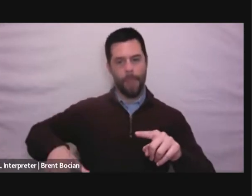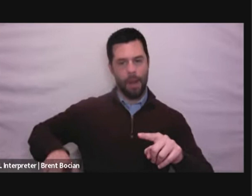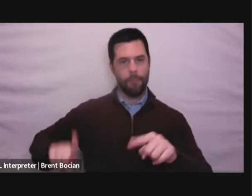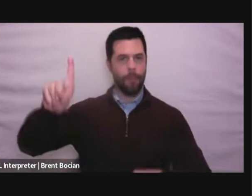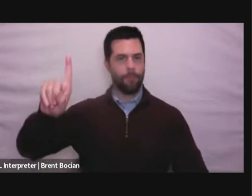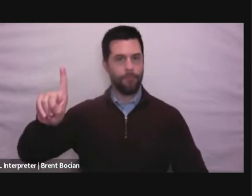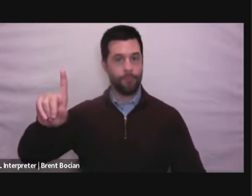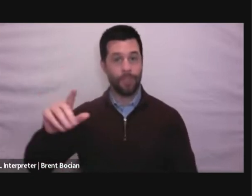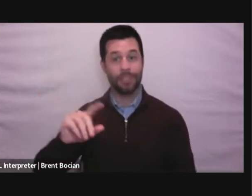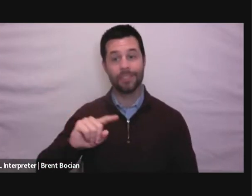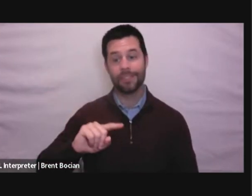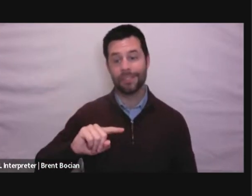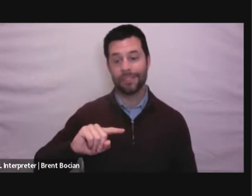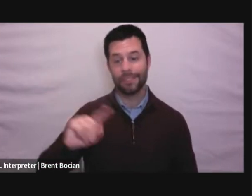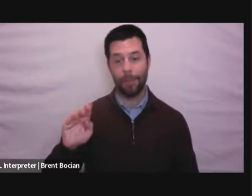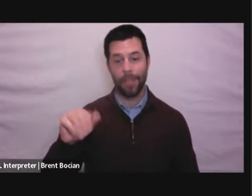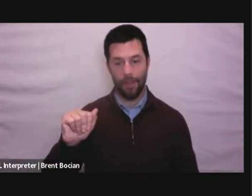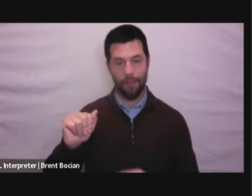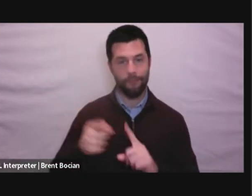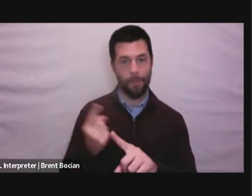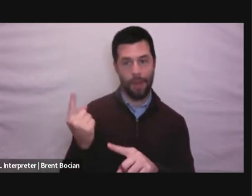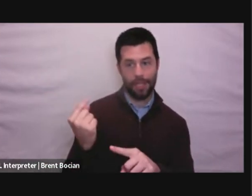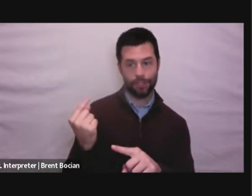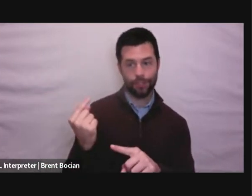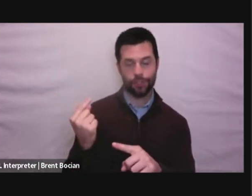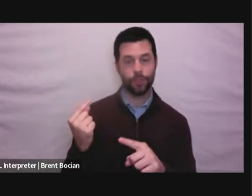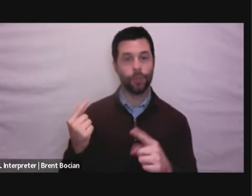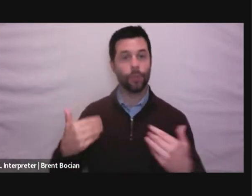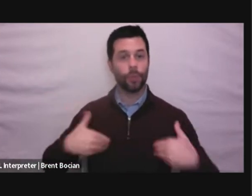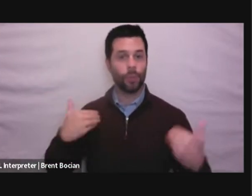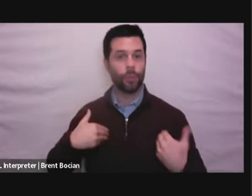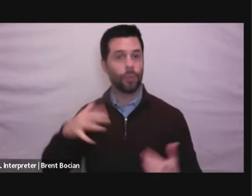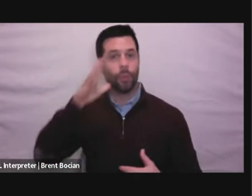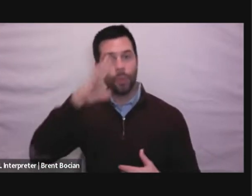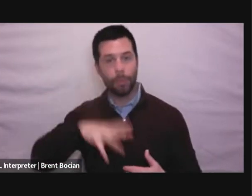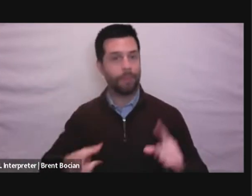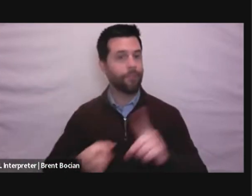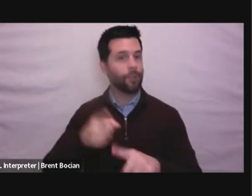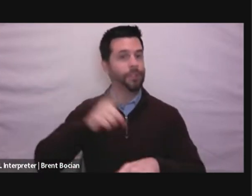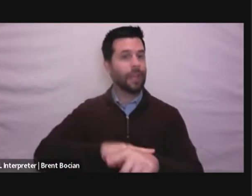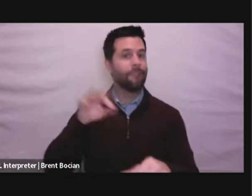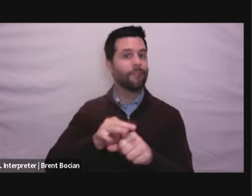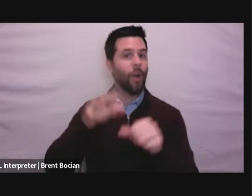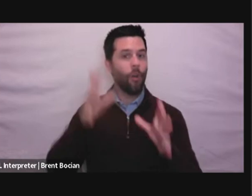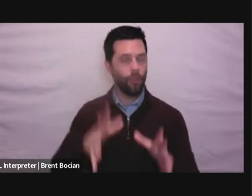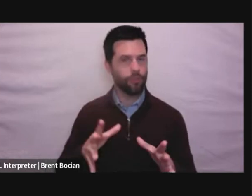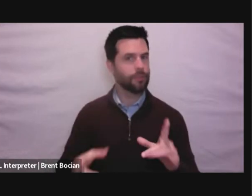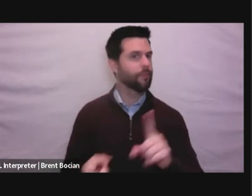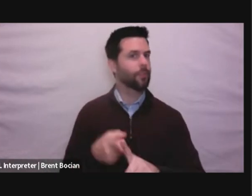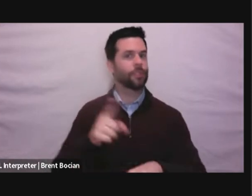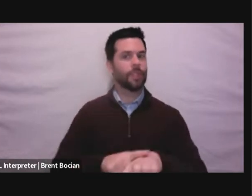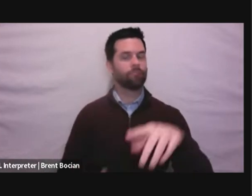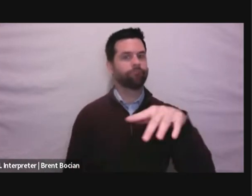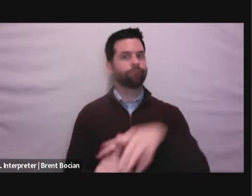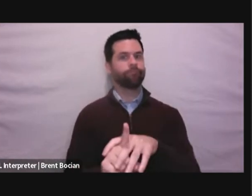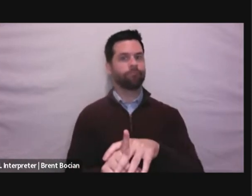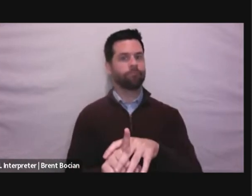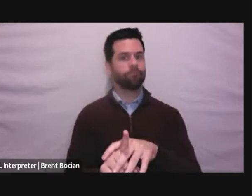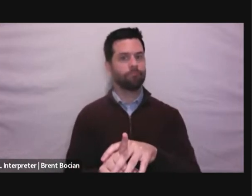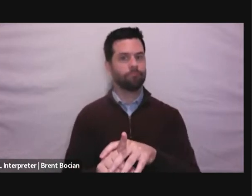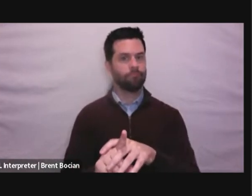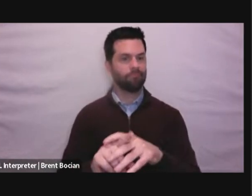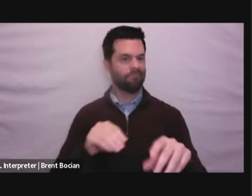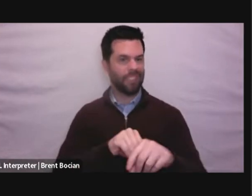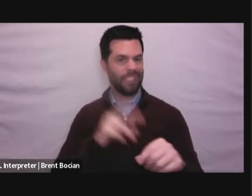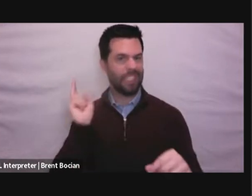where last year, more youth, women, first-time voters, turned out that at any time in that country's history, and